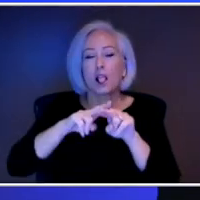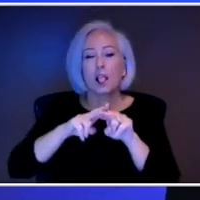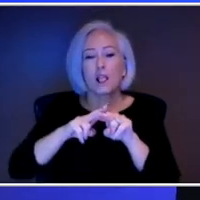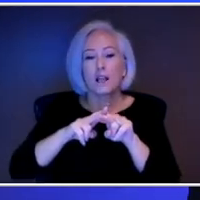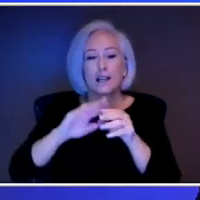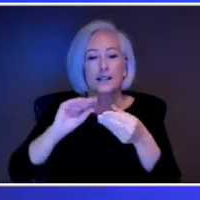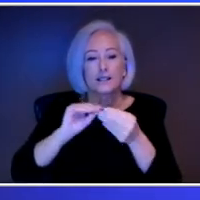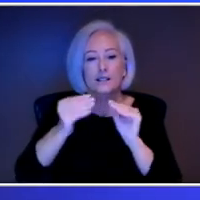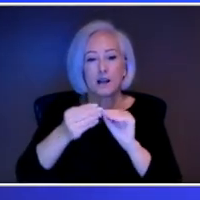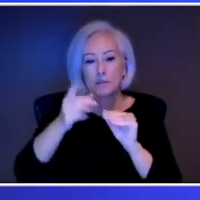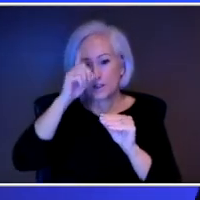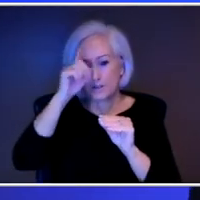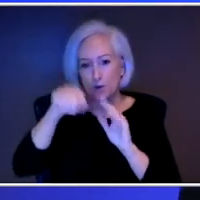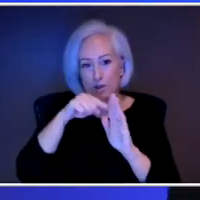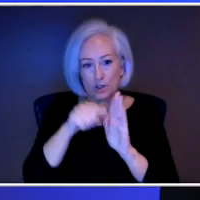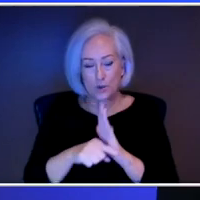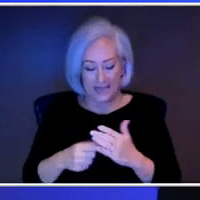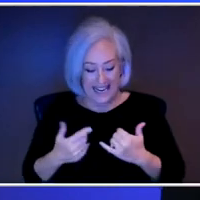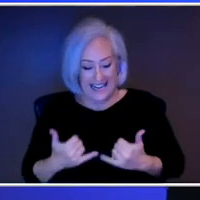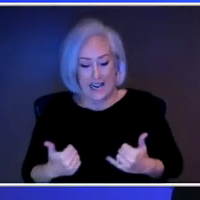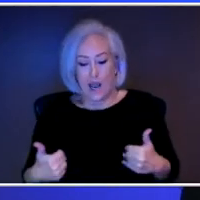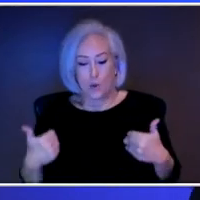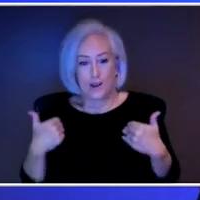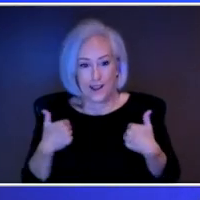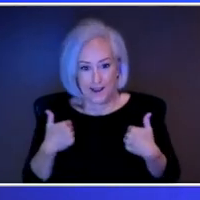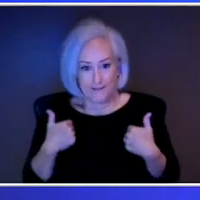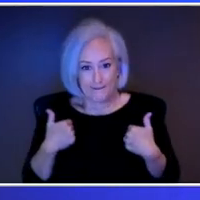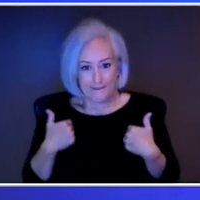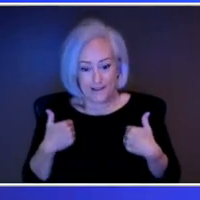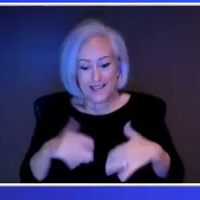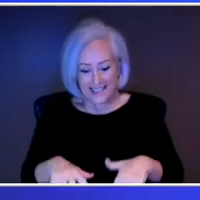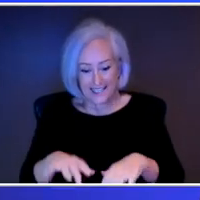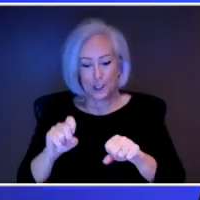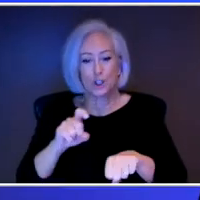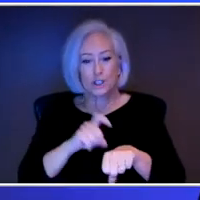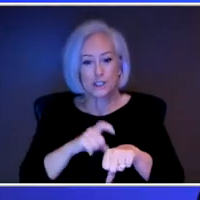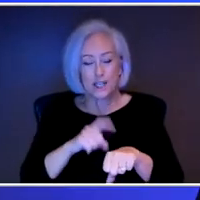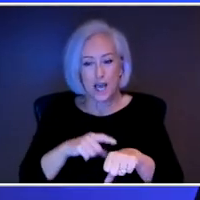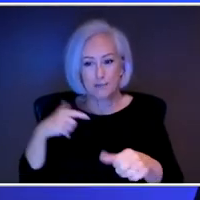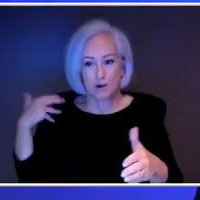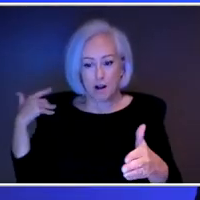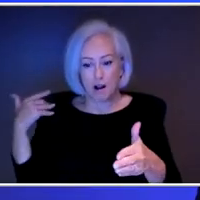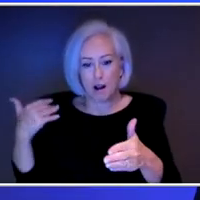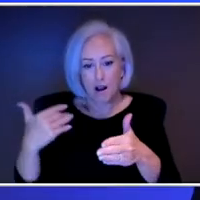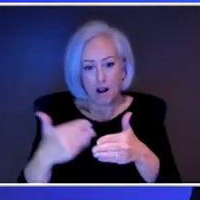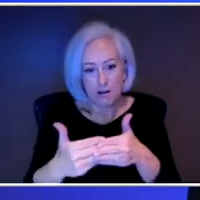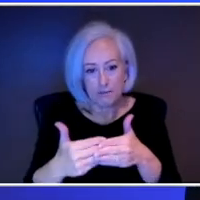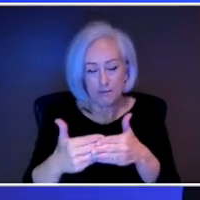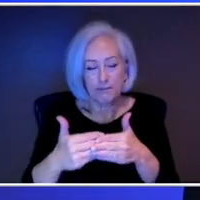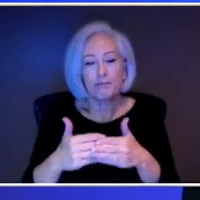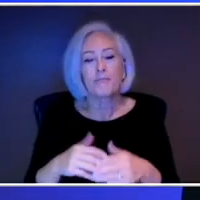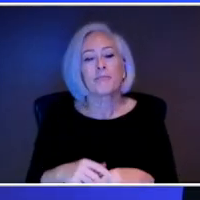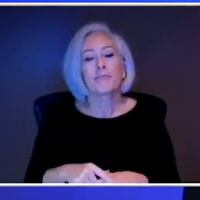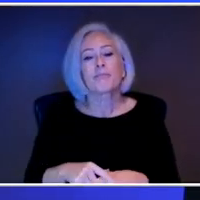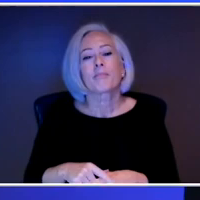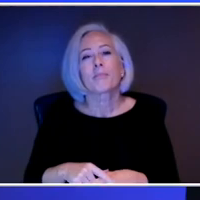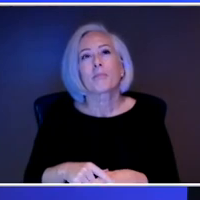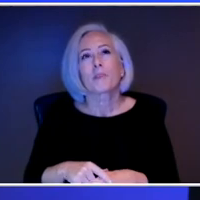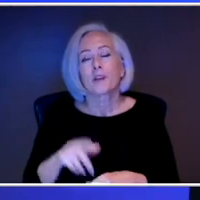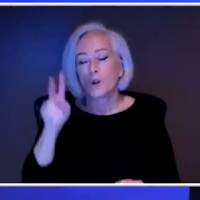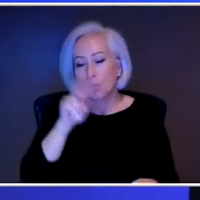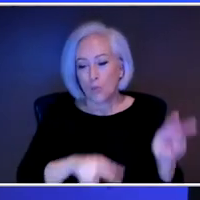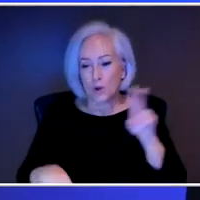that it was going to take time. And I think that when we look at the trauma and the impact